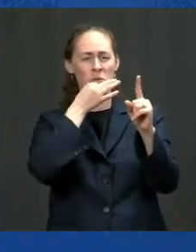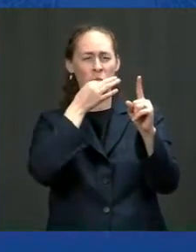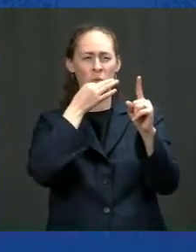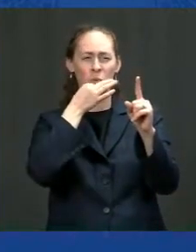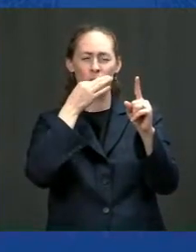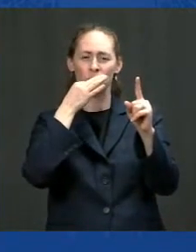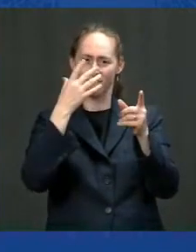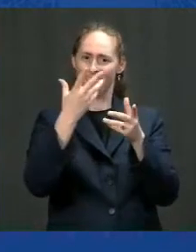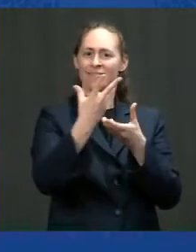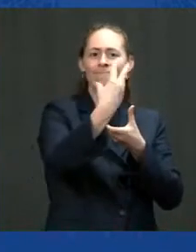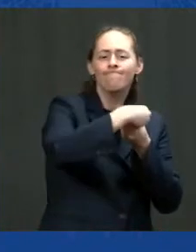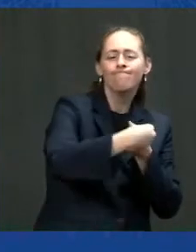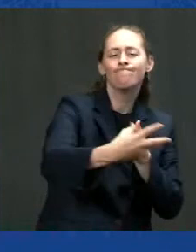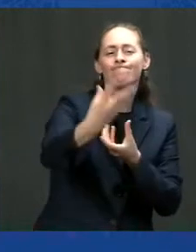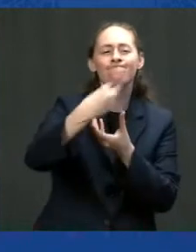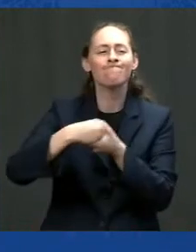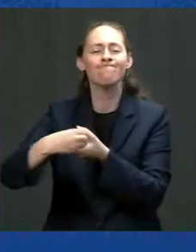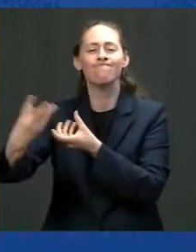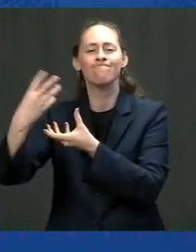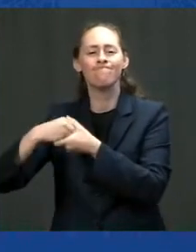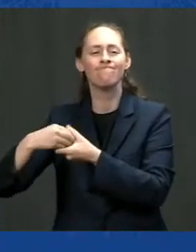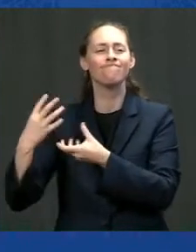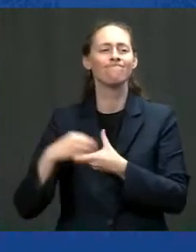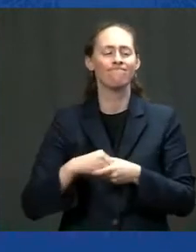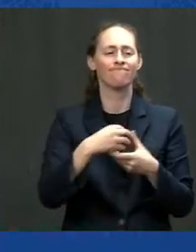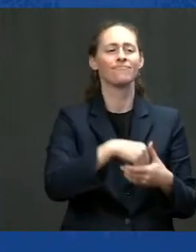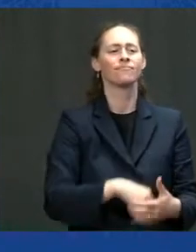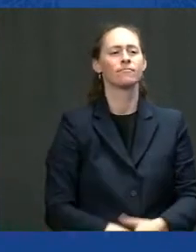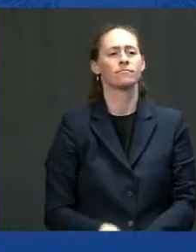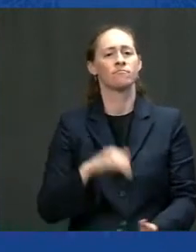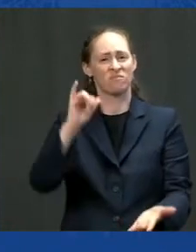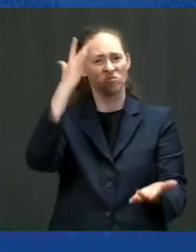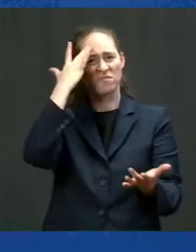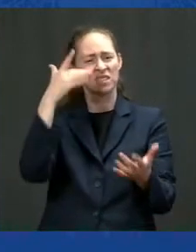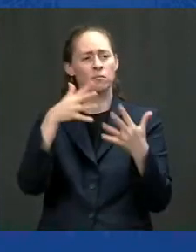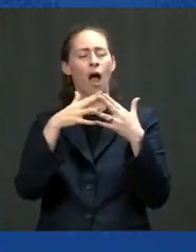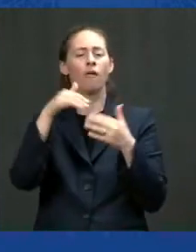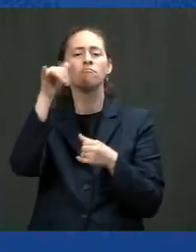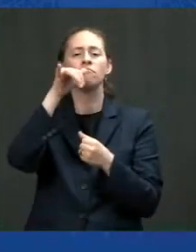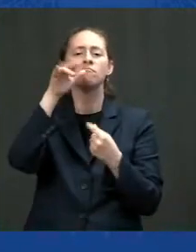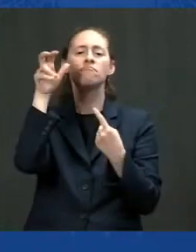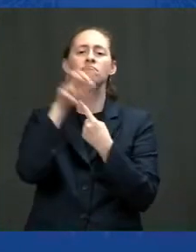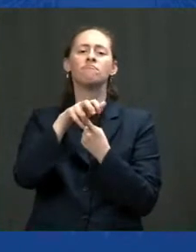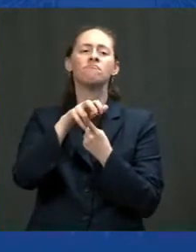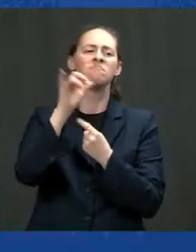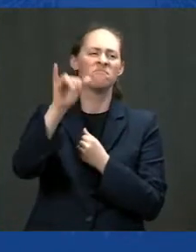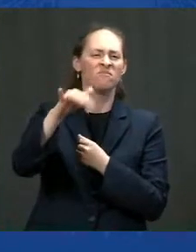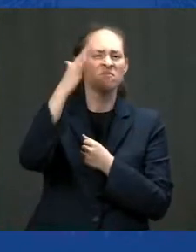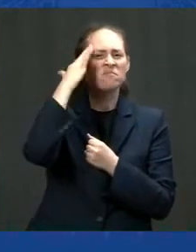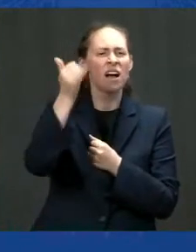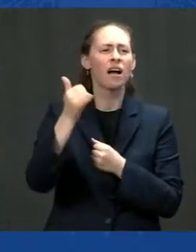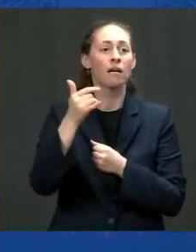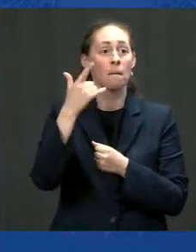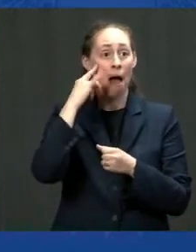That's why America's real power is not in the exercise of a military power.